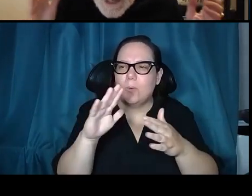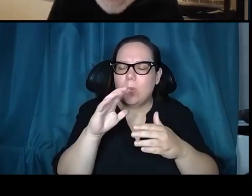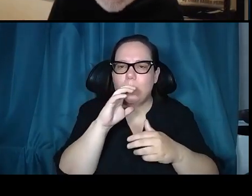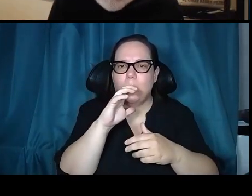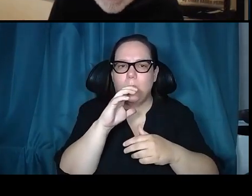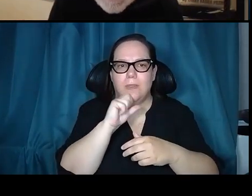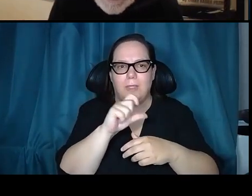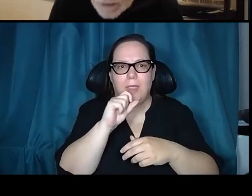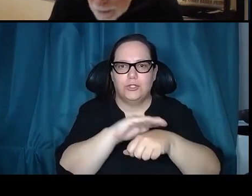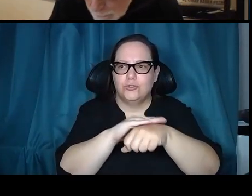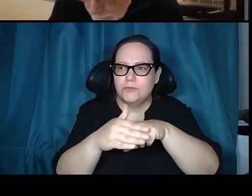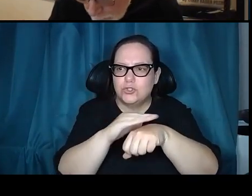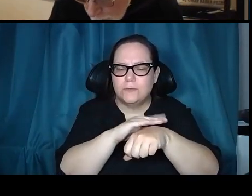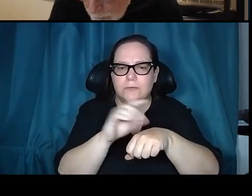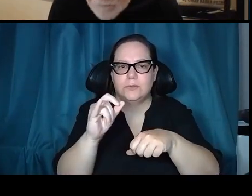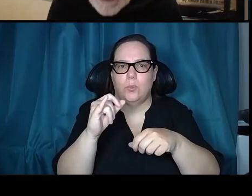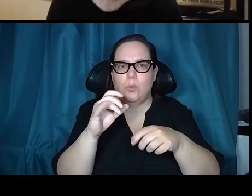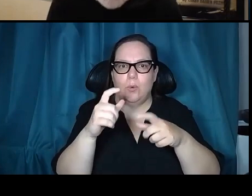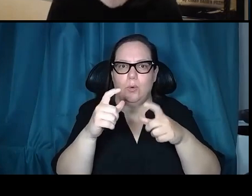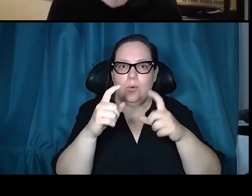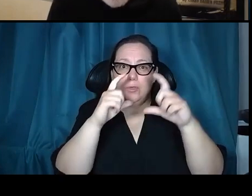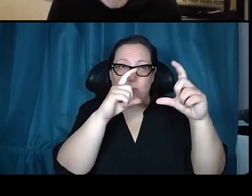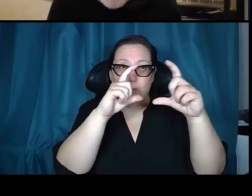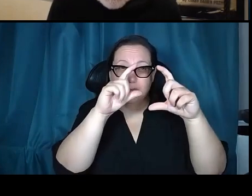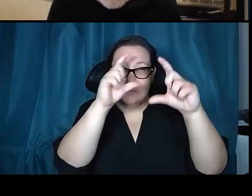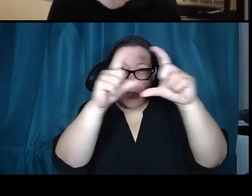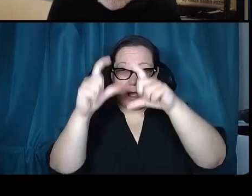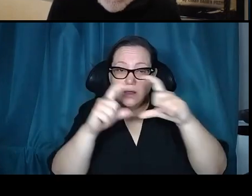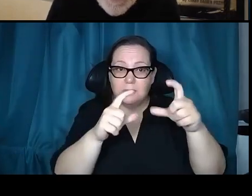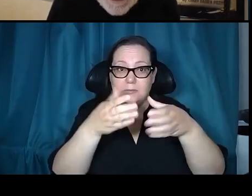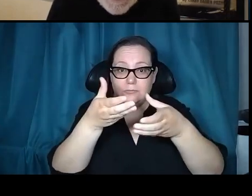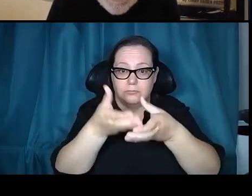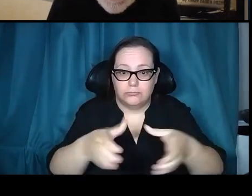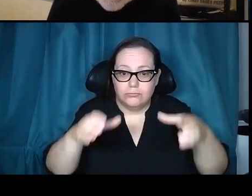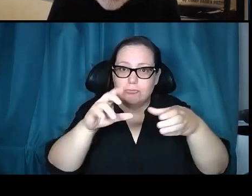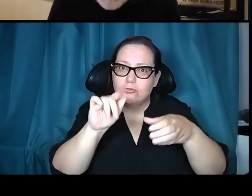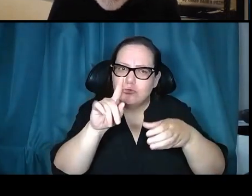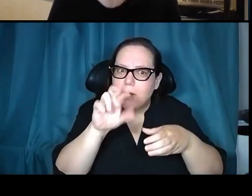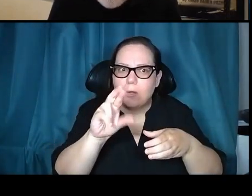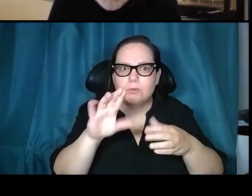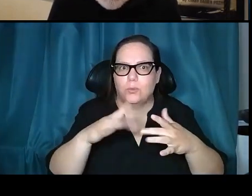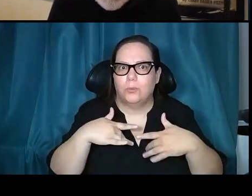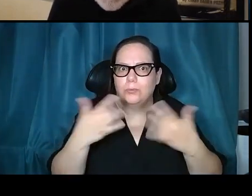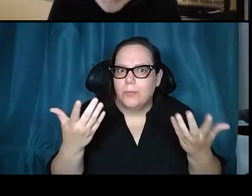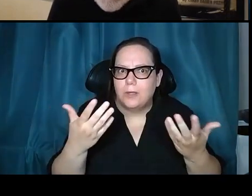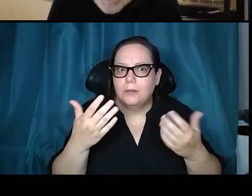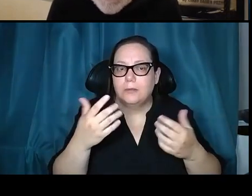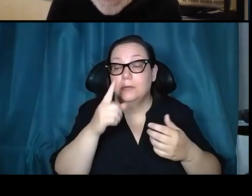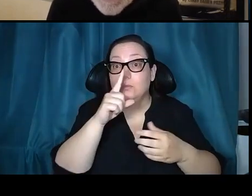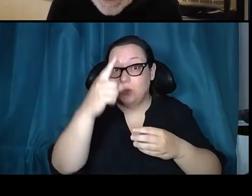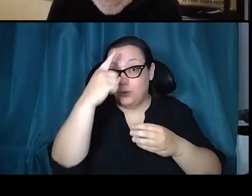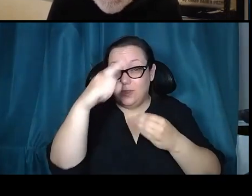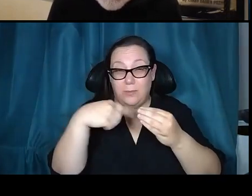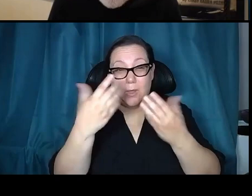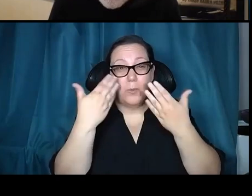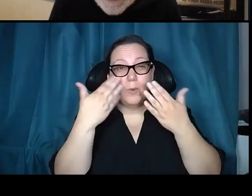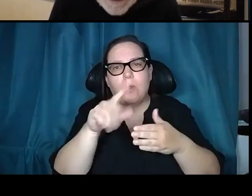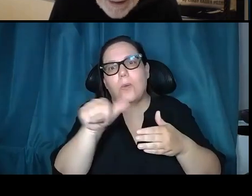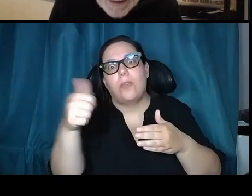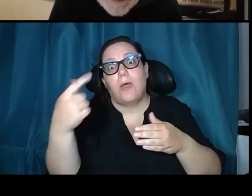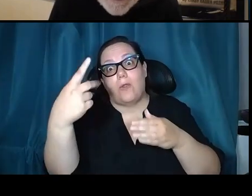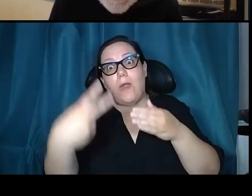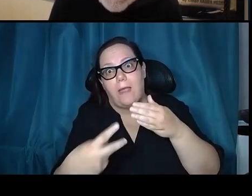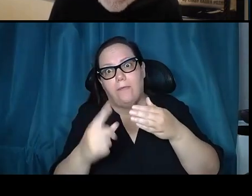or volcanic, hotly debated at the time. But when you really think about it, we didn't even know what the other half of the moon looked like. Think about that a second. mean,